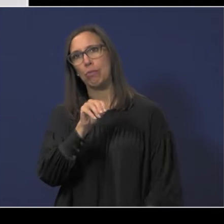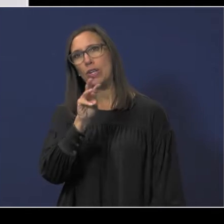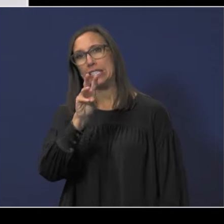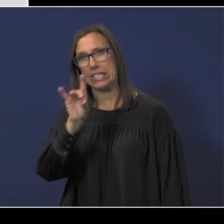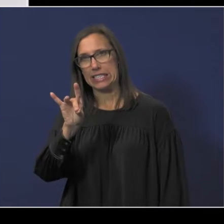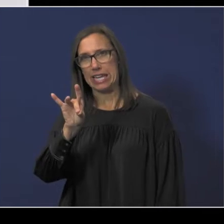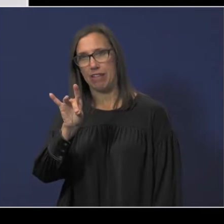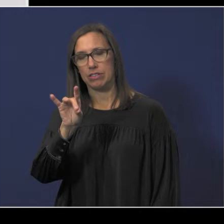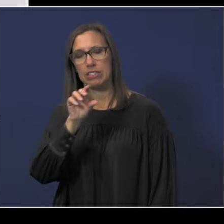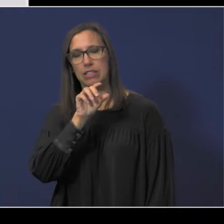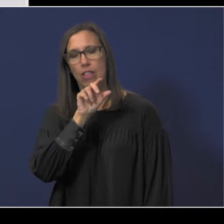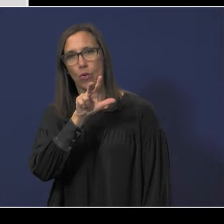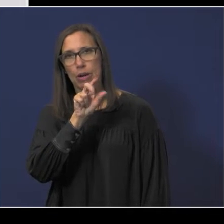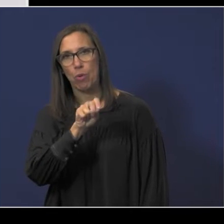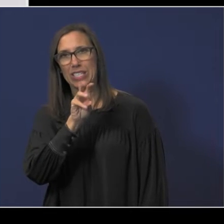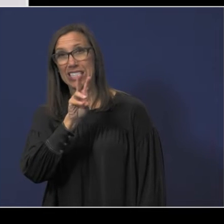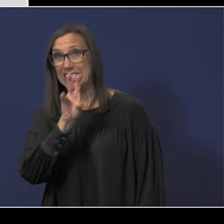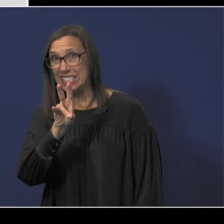administrative cost ratio.